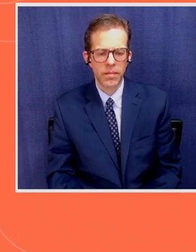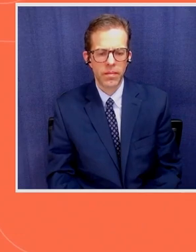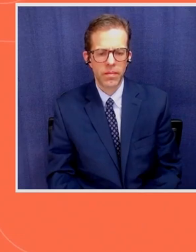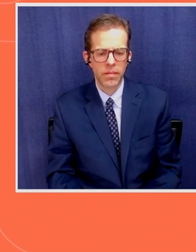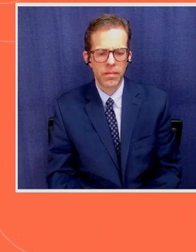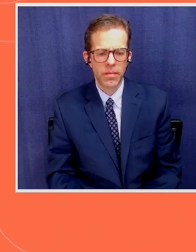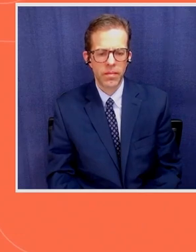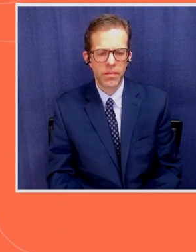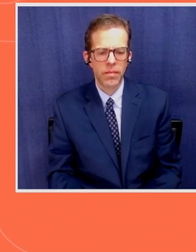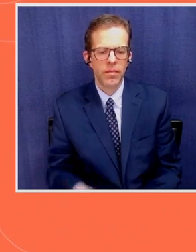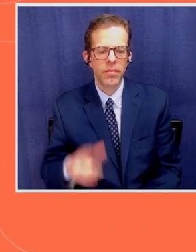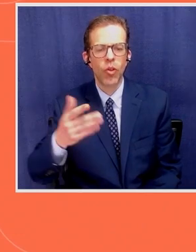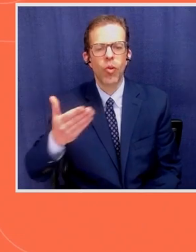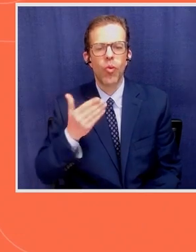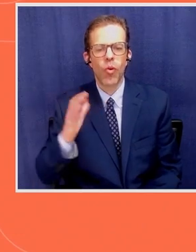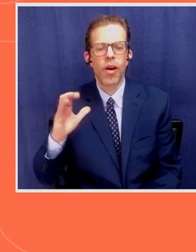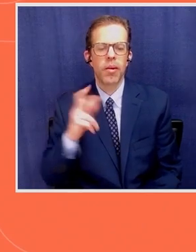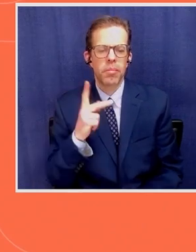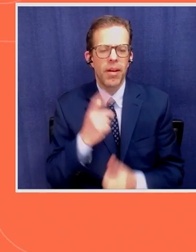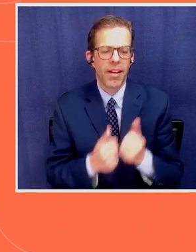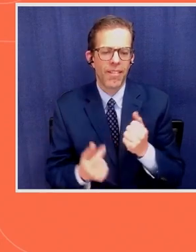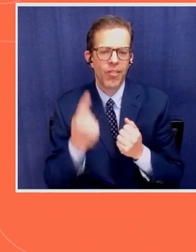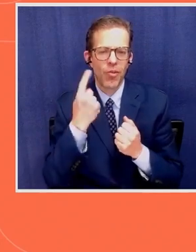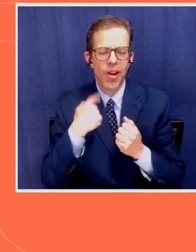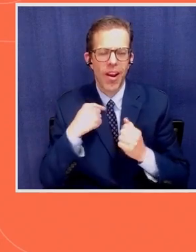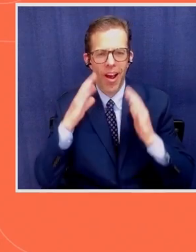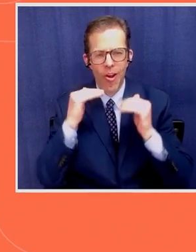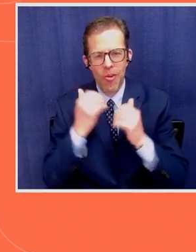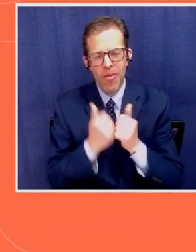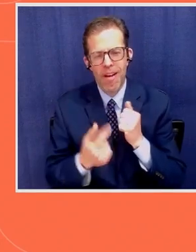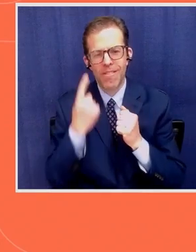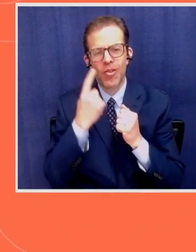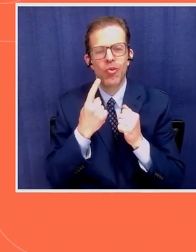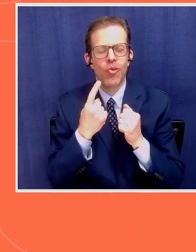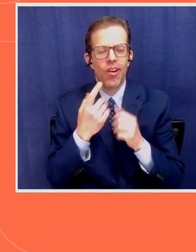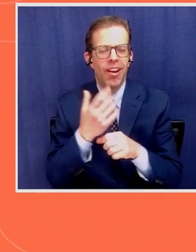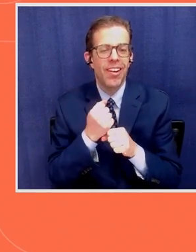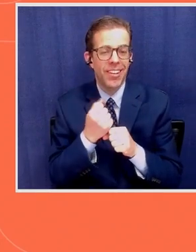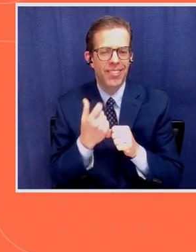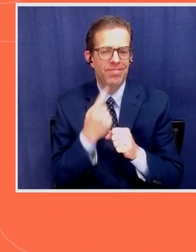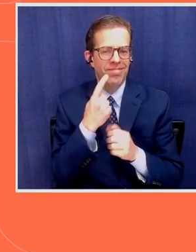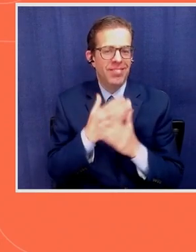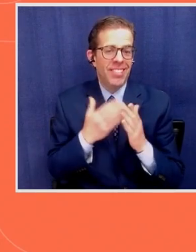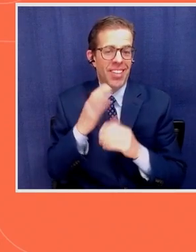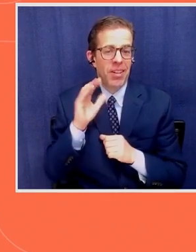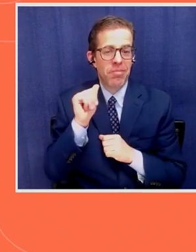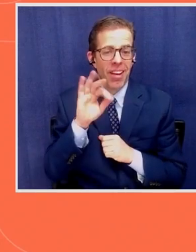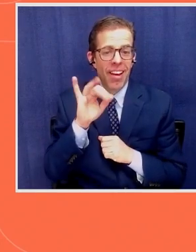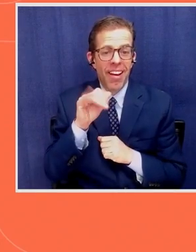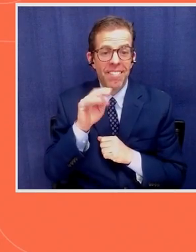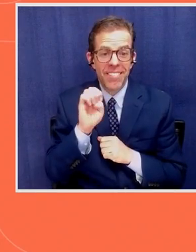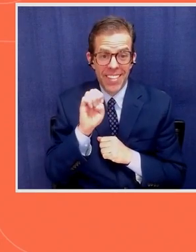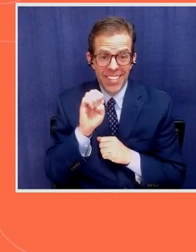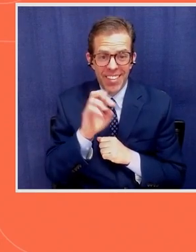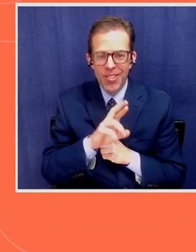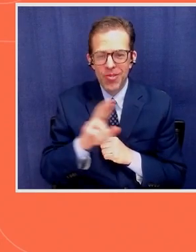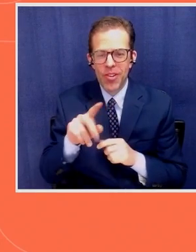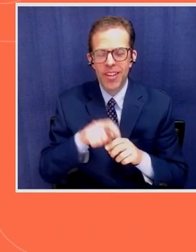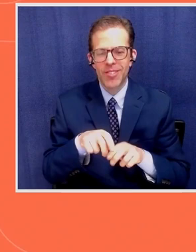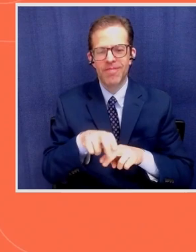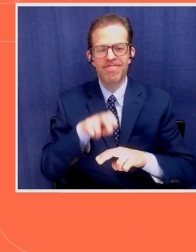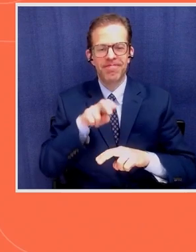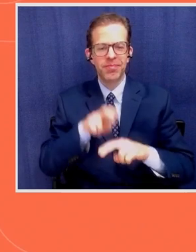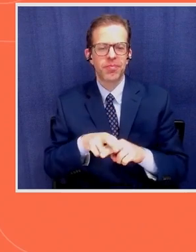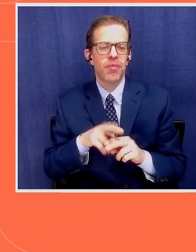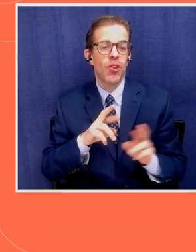Welcome back, everyone. I hope everyone's gotten a dose of caffeine and is ready to lean back in for another productive